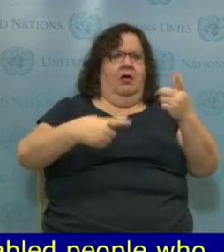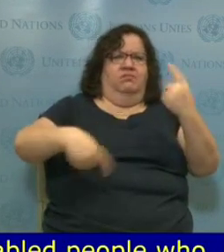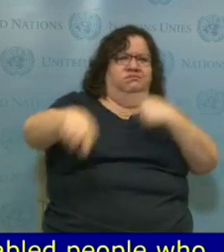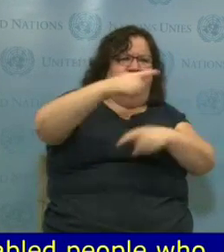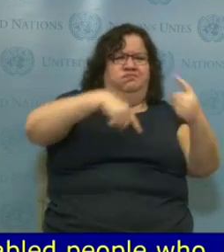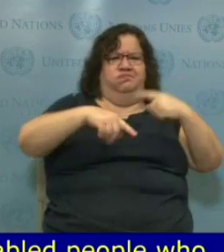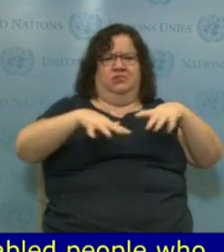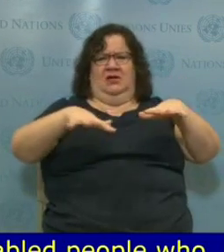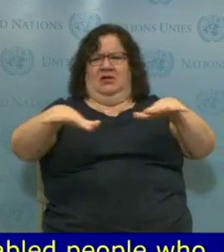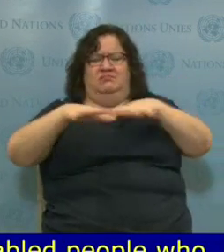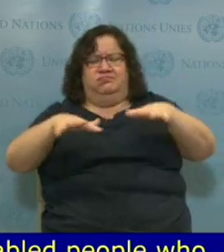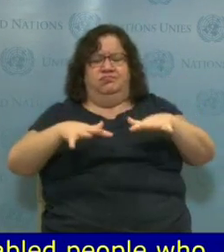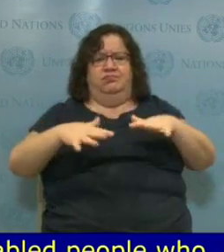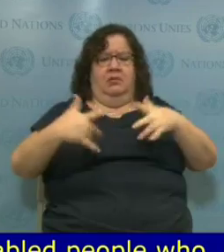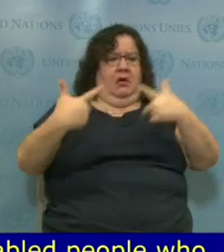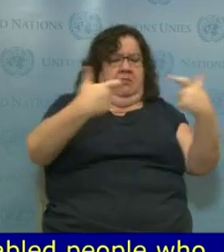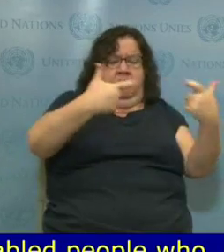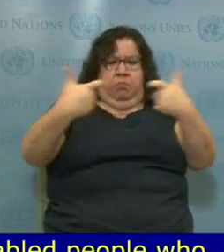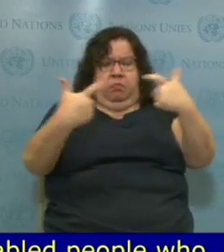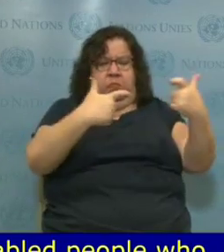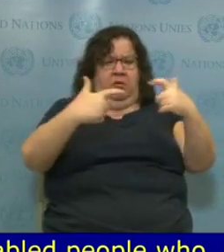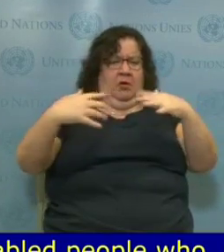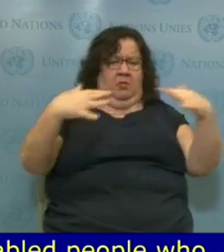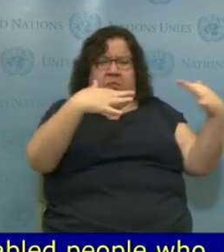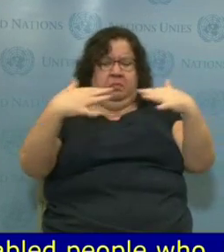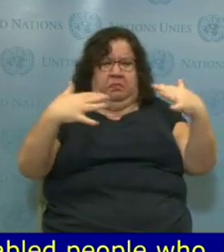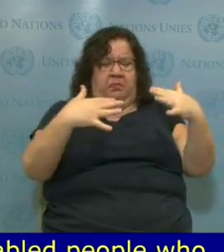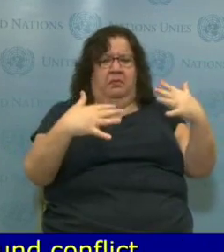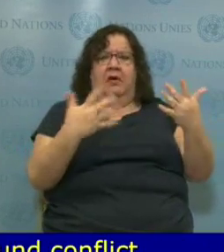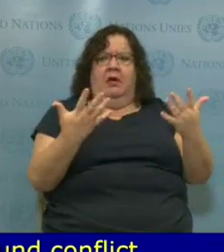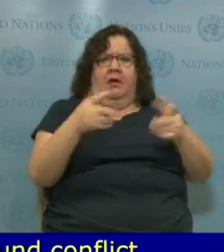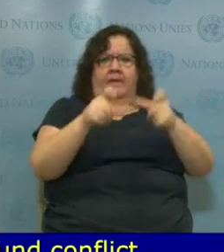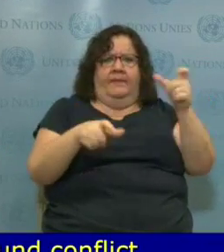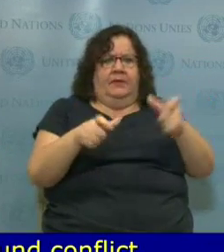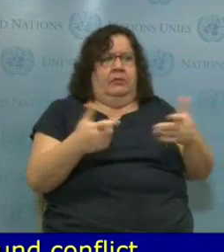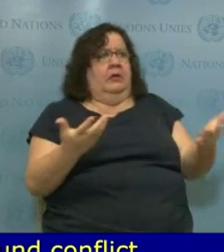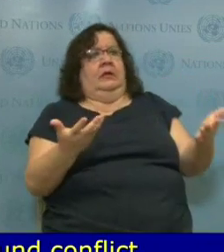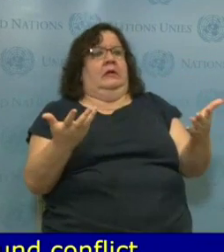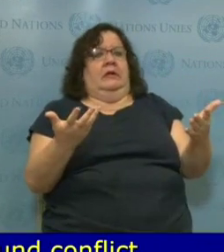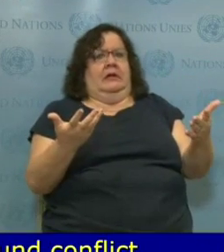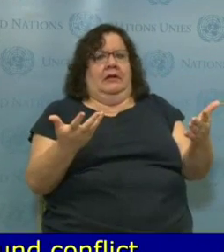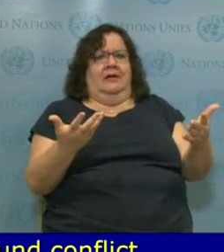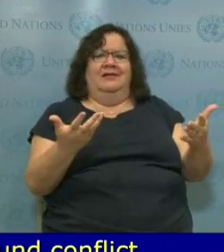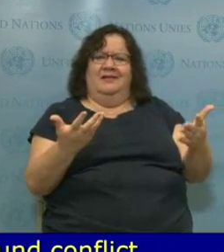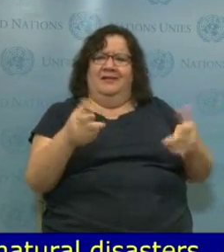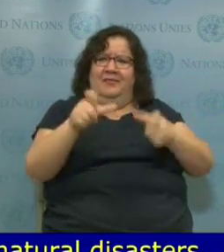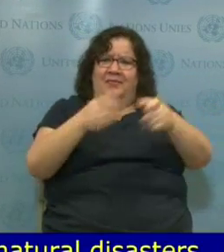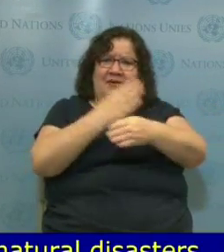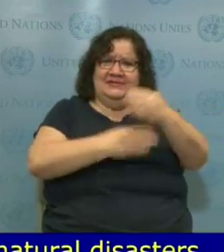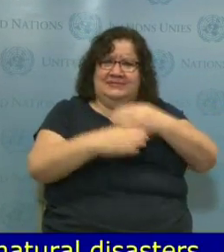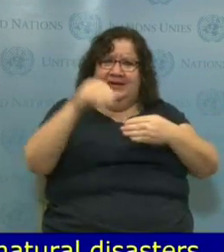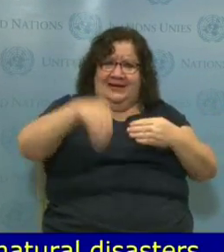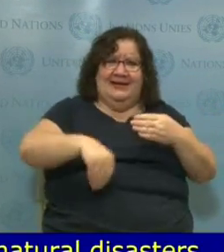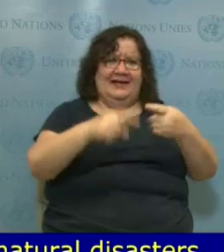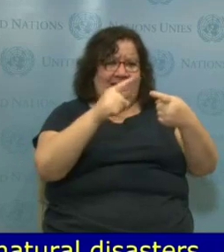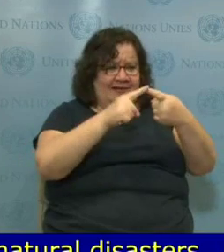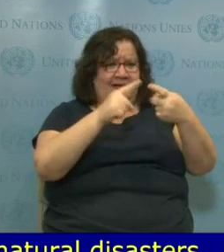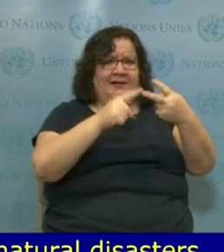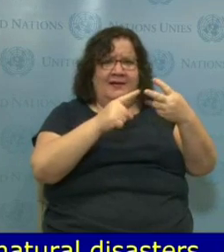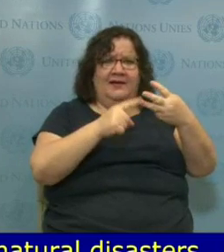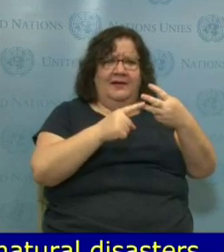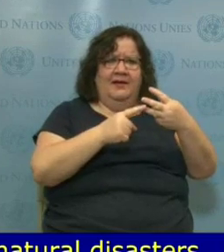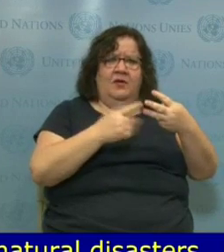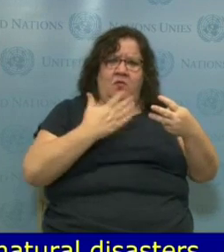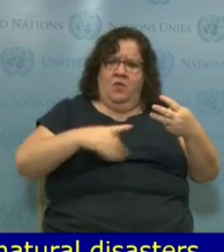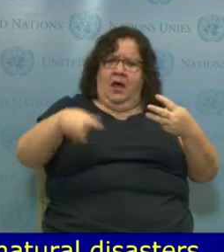Therefore, the partnership to ensure that no one is left behind should cover not just the state's